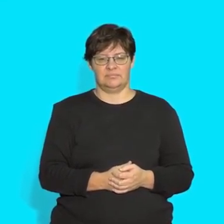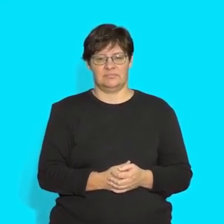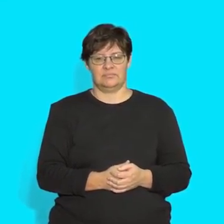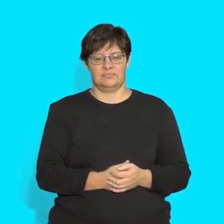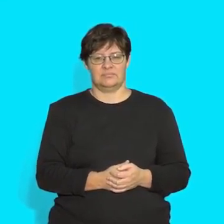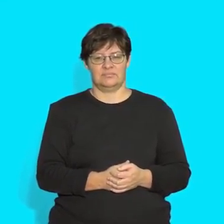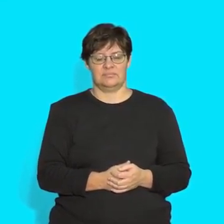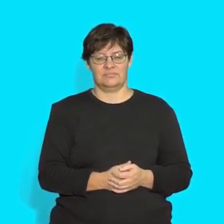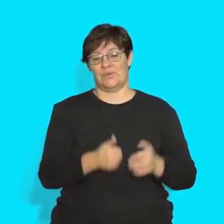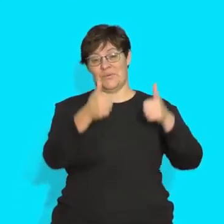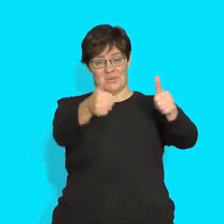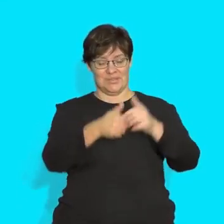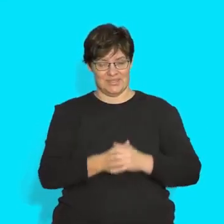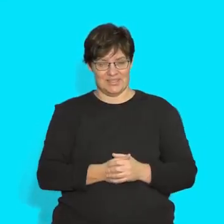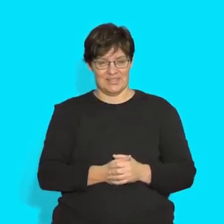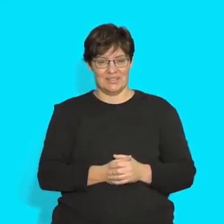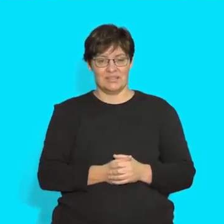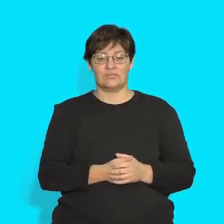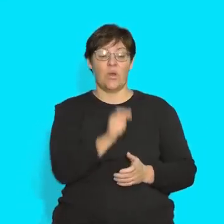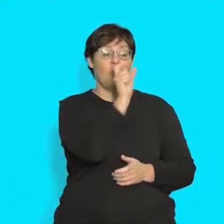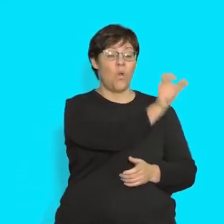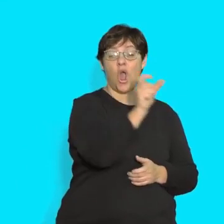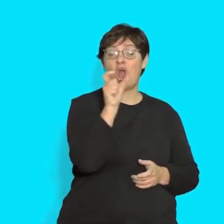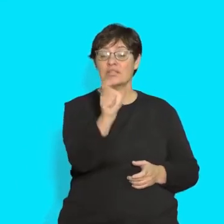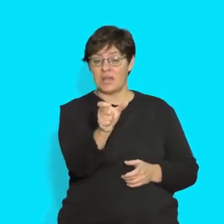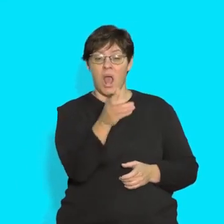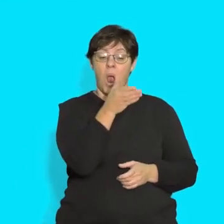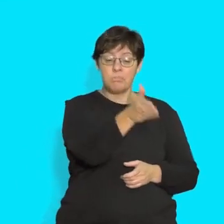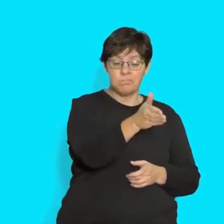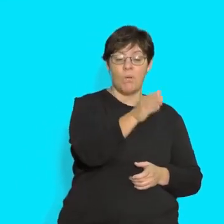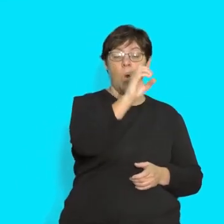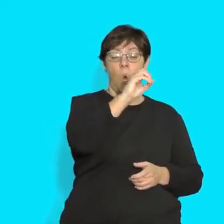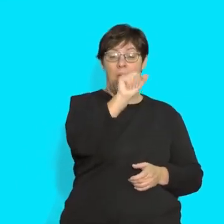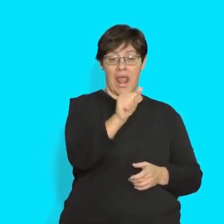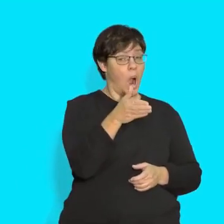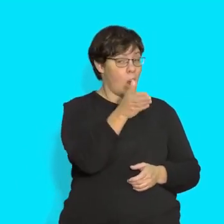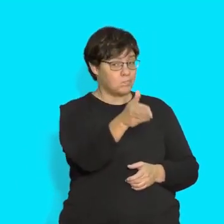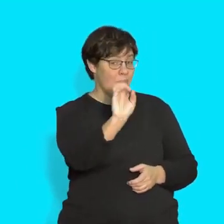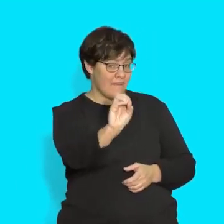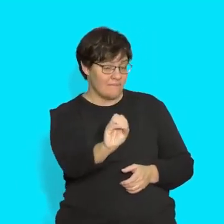Good! Which words in that sentence have the OA sound in them?